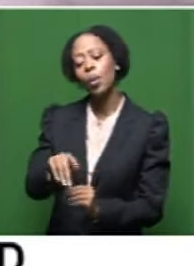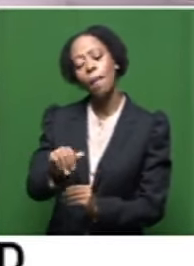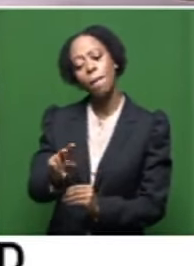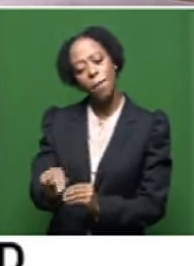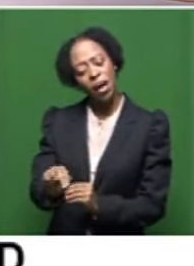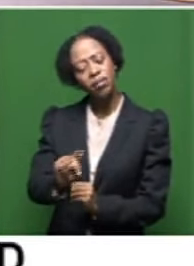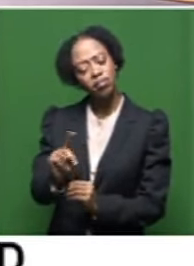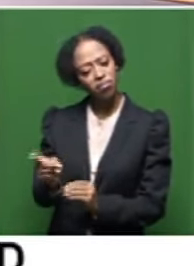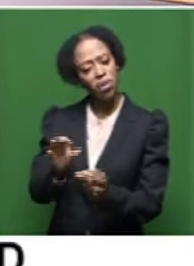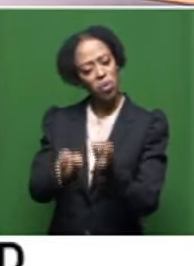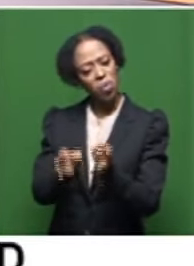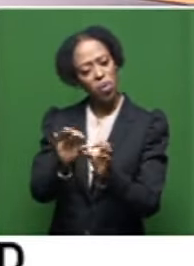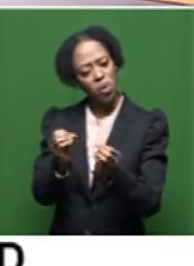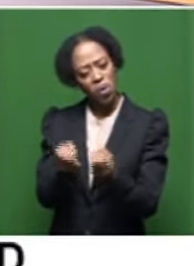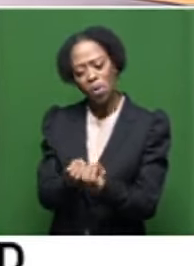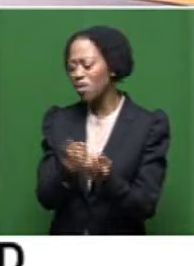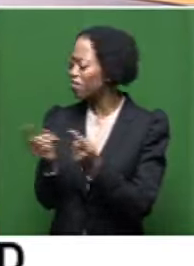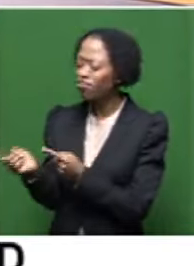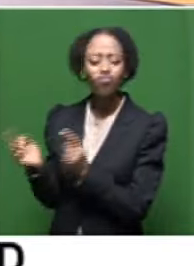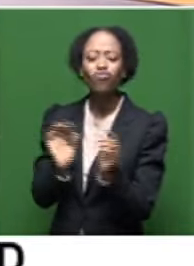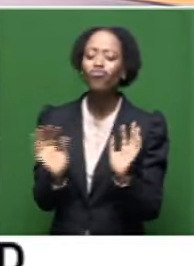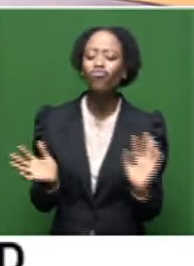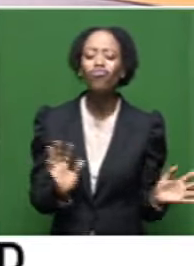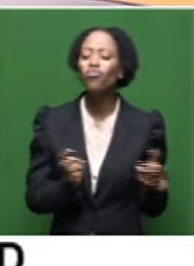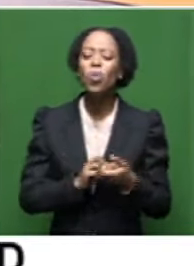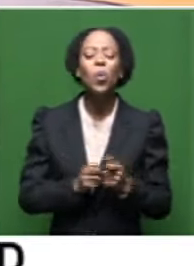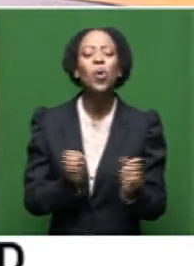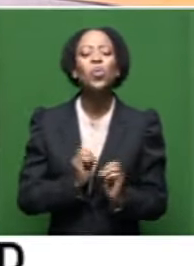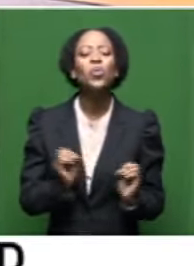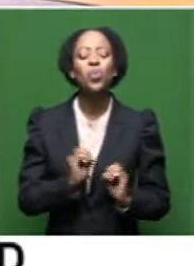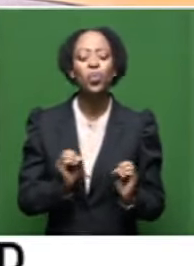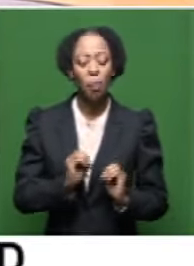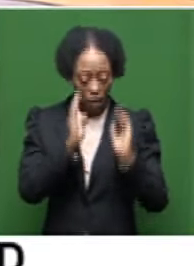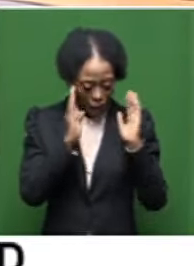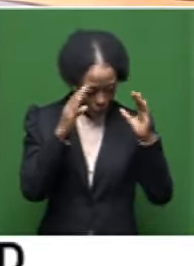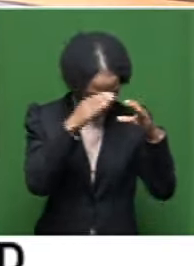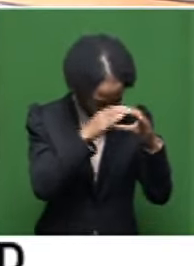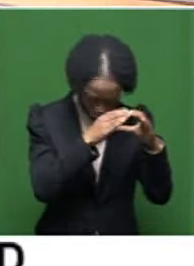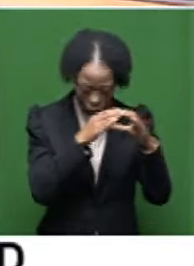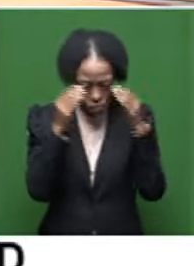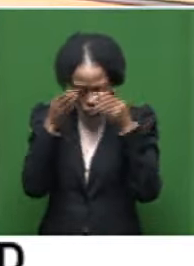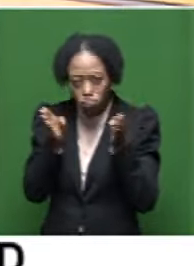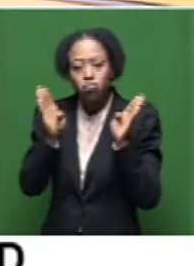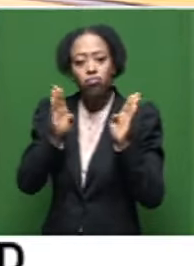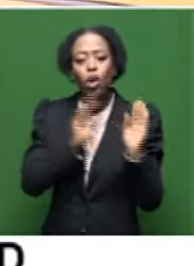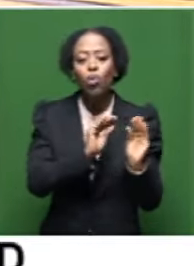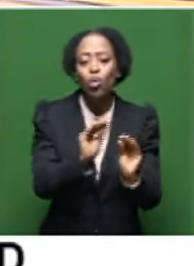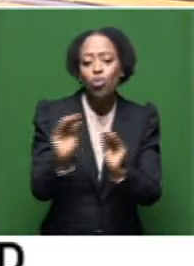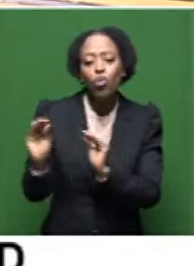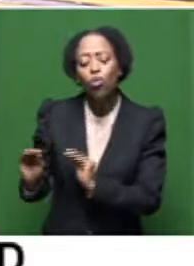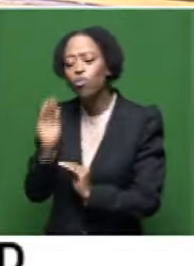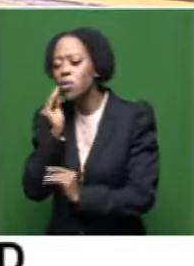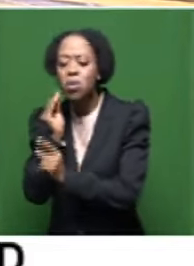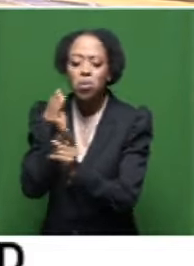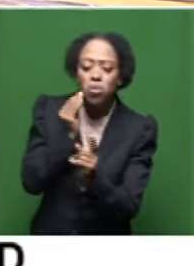-Africanist Congress, a charterist at heart. Like, he had no qualms about, you know, moving through different spaces and places